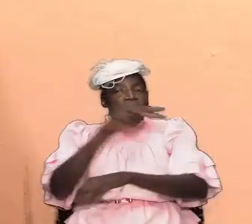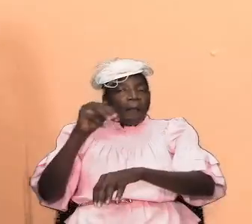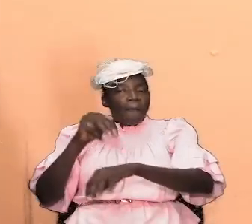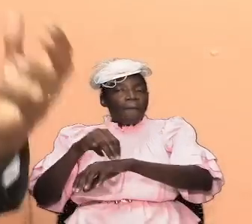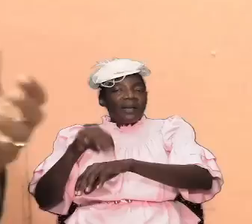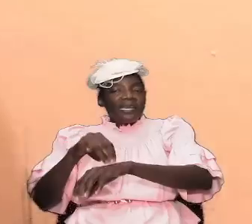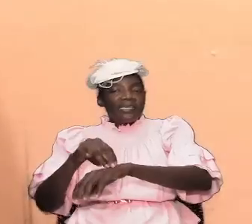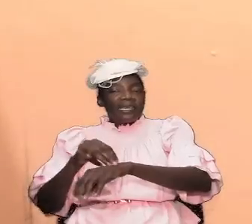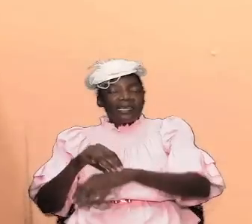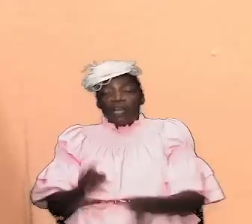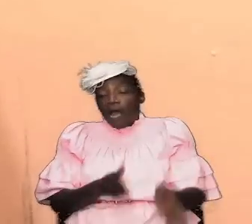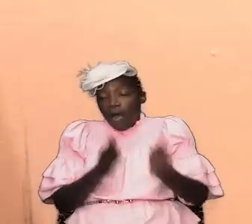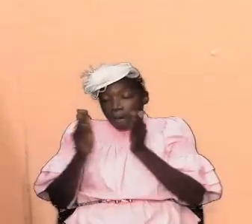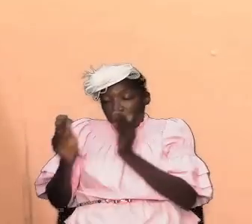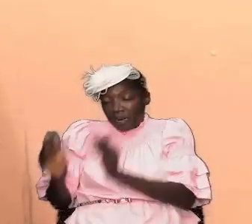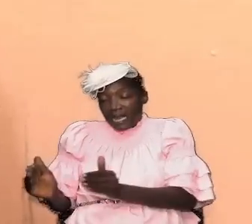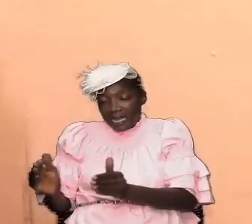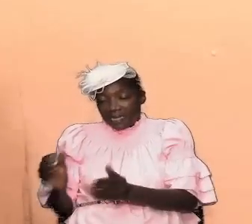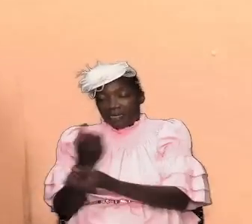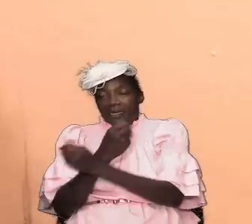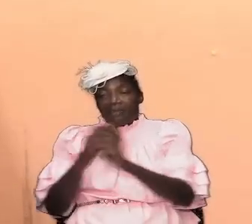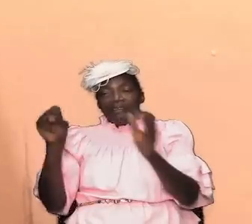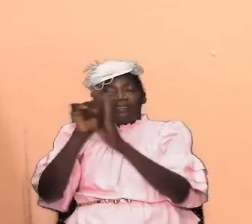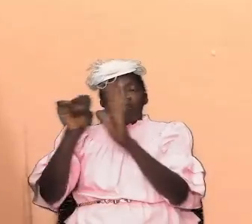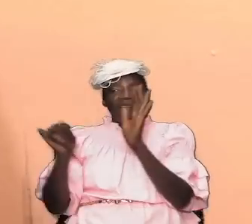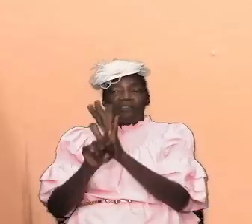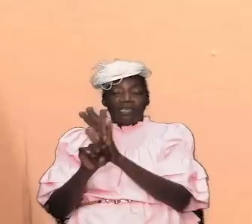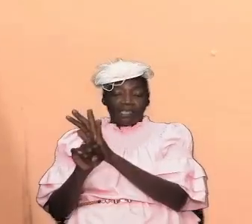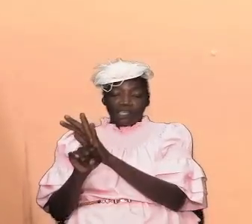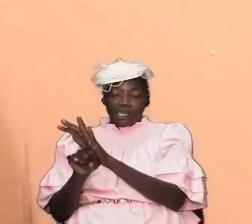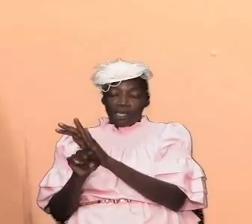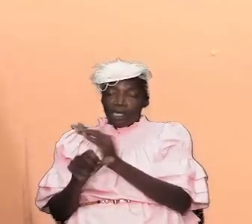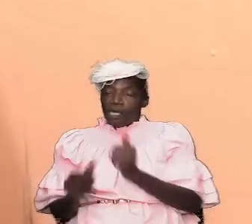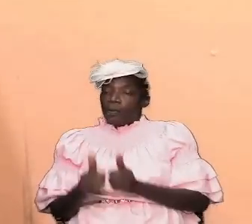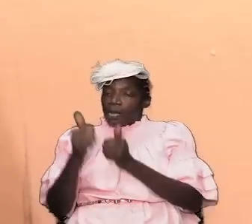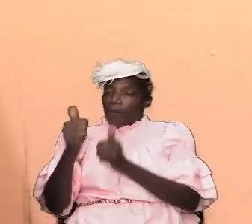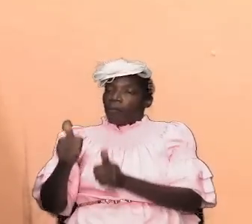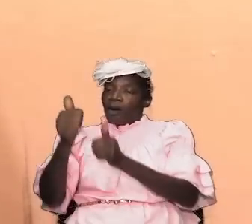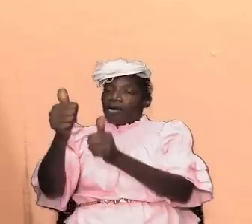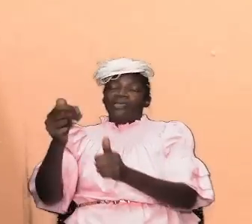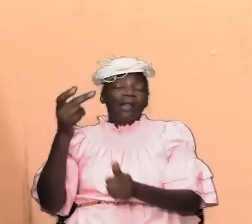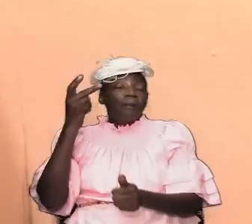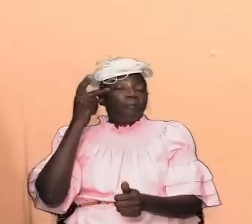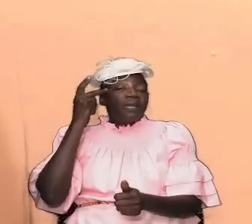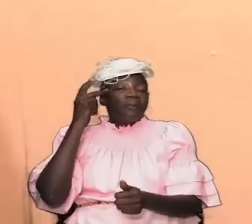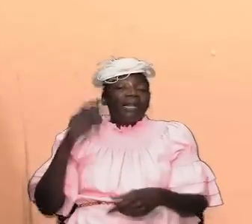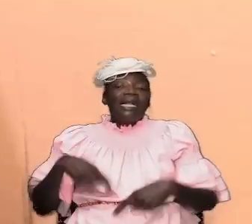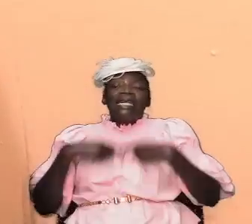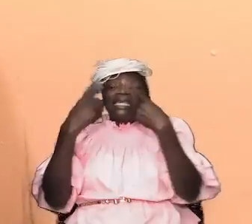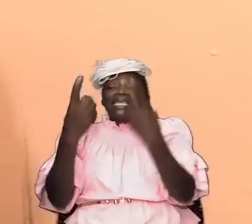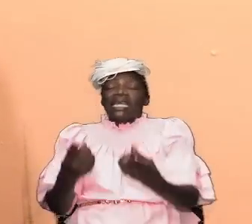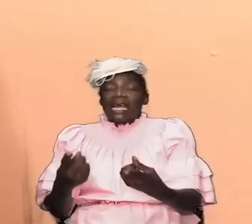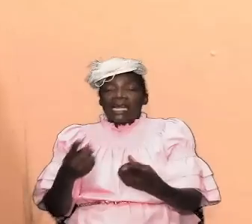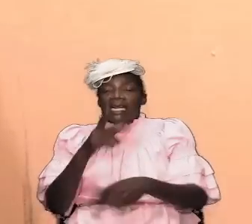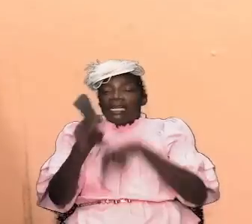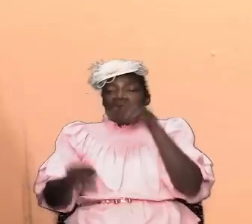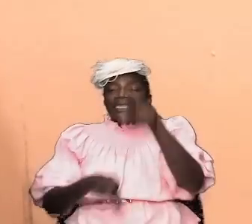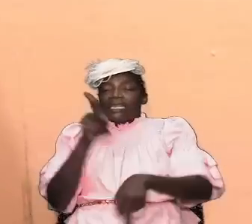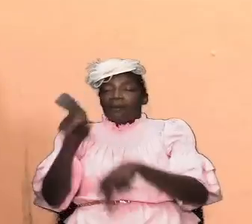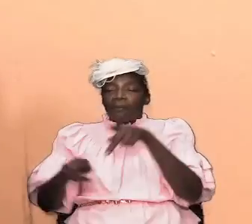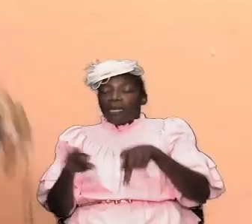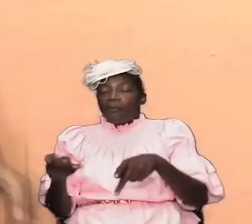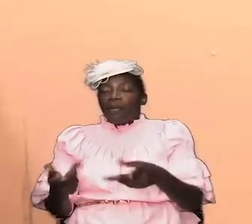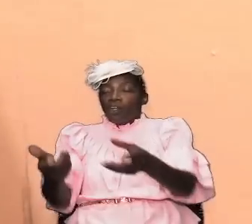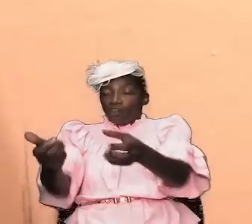this plan of salvation that the apostle peter reeled out to the people and which took them into